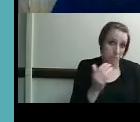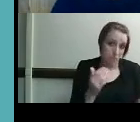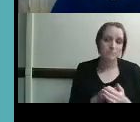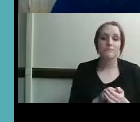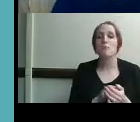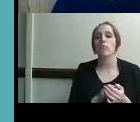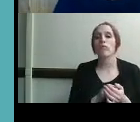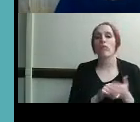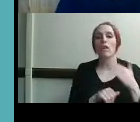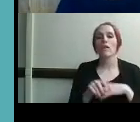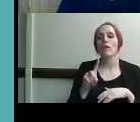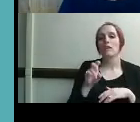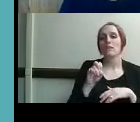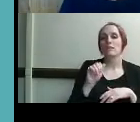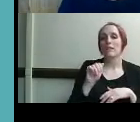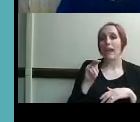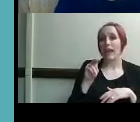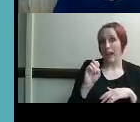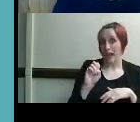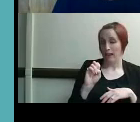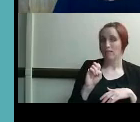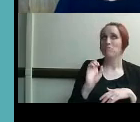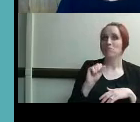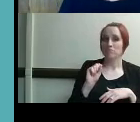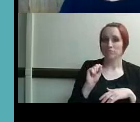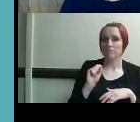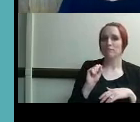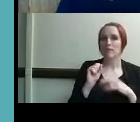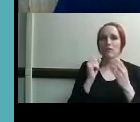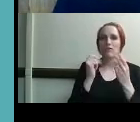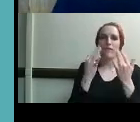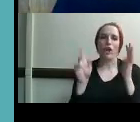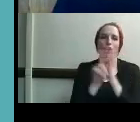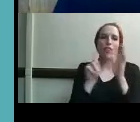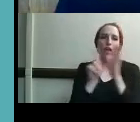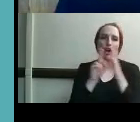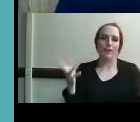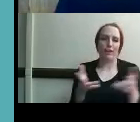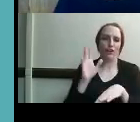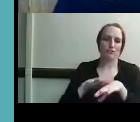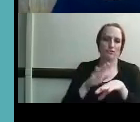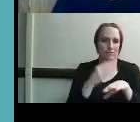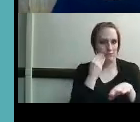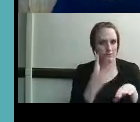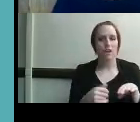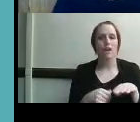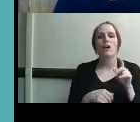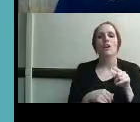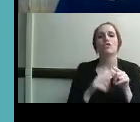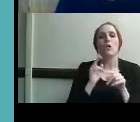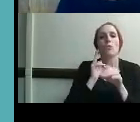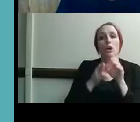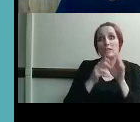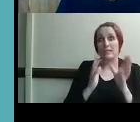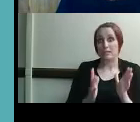think that in this case we're looking at maybe we there would be additional information as participants out there um